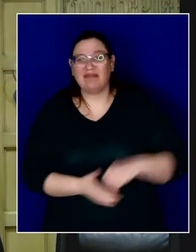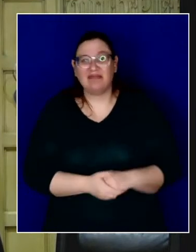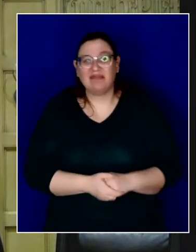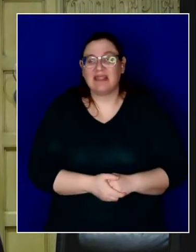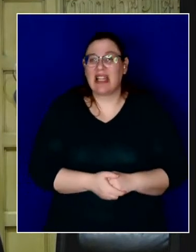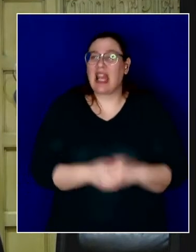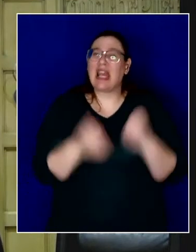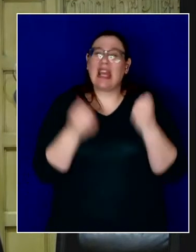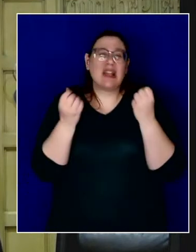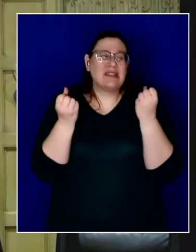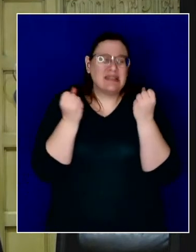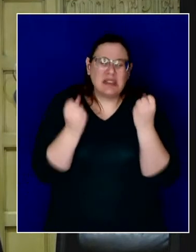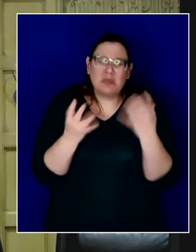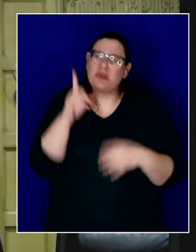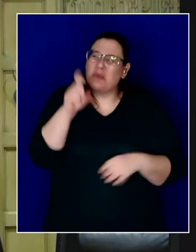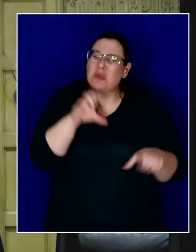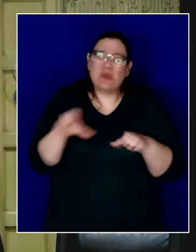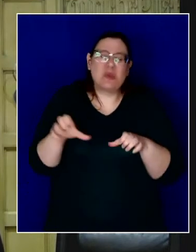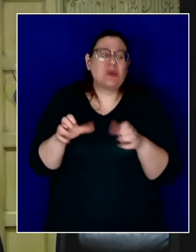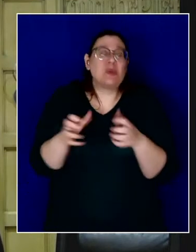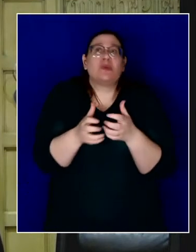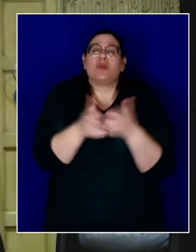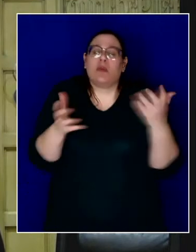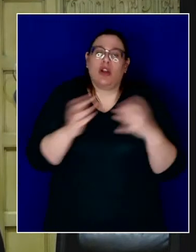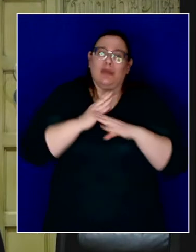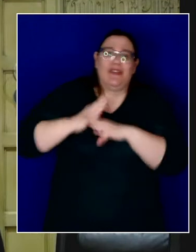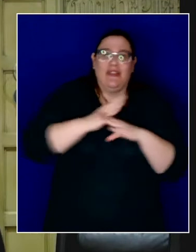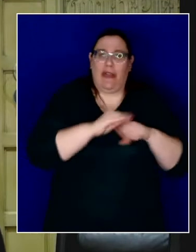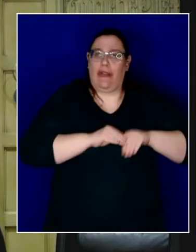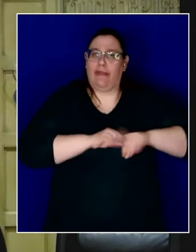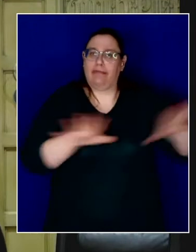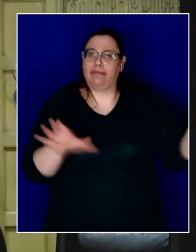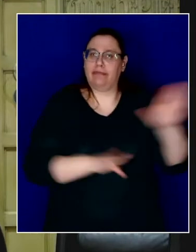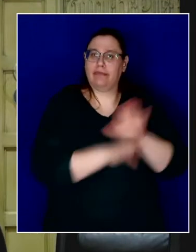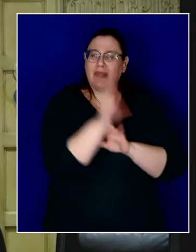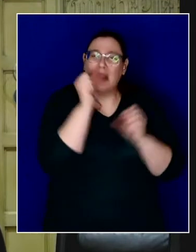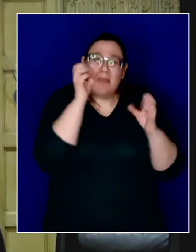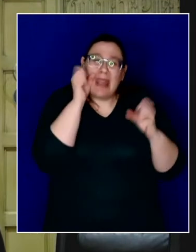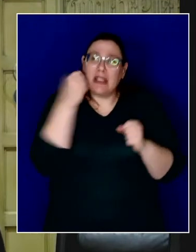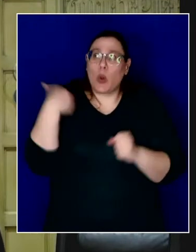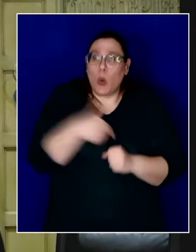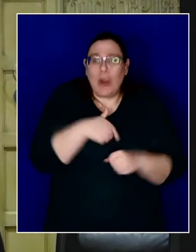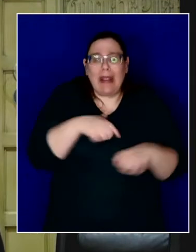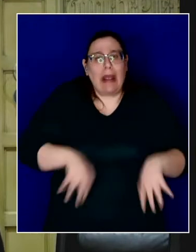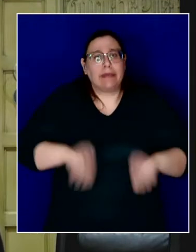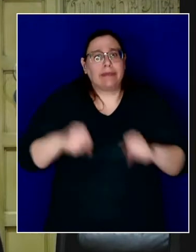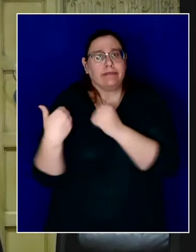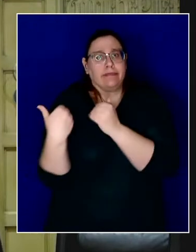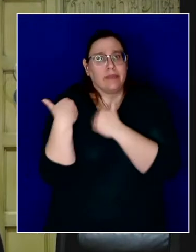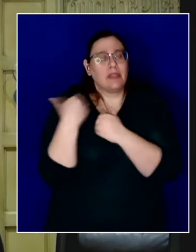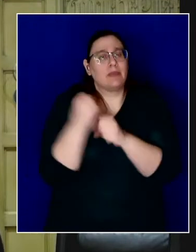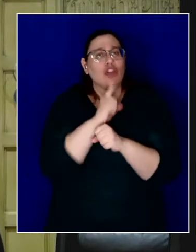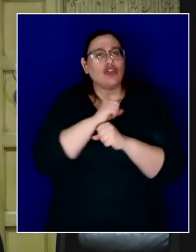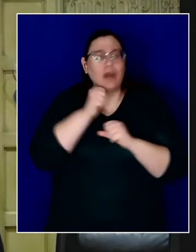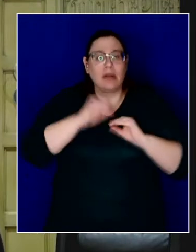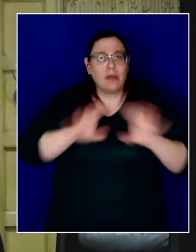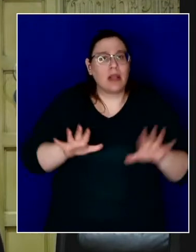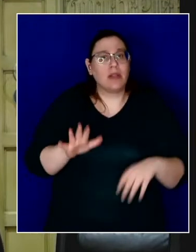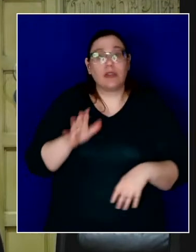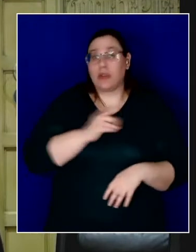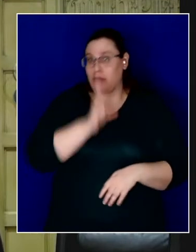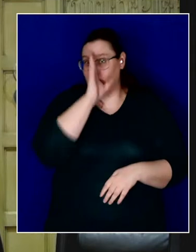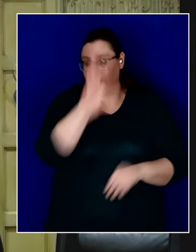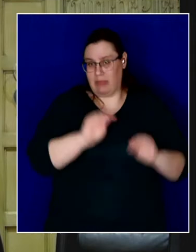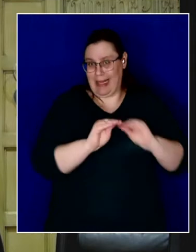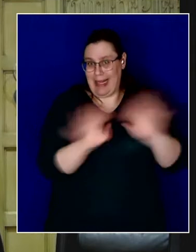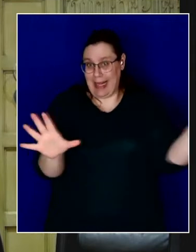that surge. What an amazing thing for each one of us to be able to do that. So my message couldn't be clear. Do not get together with